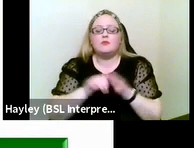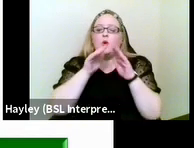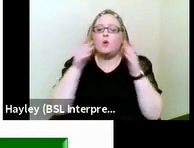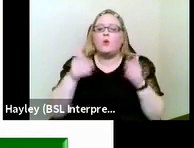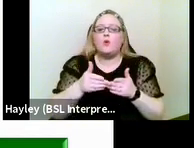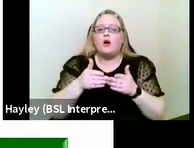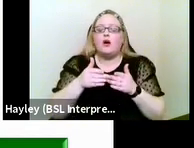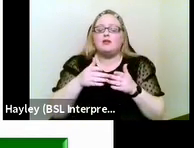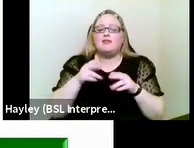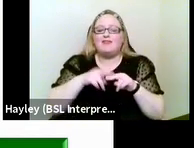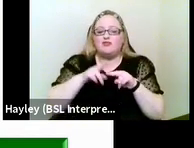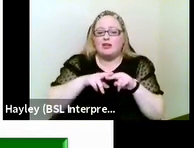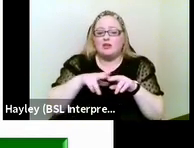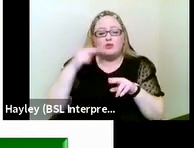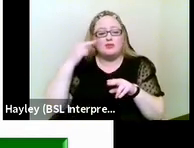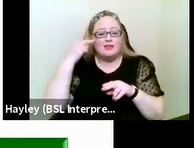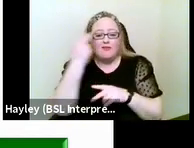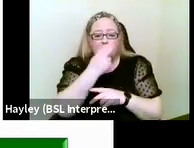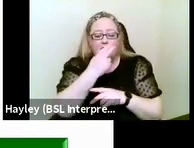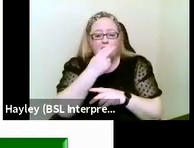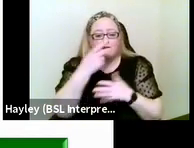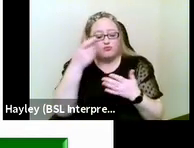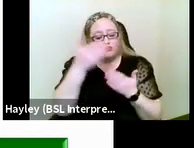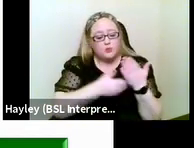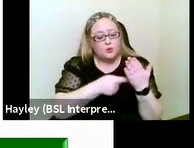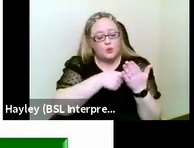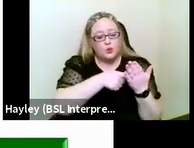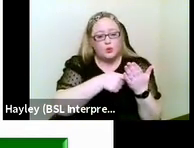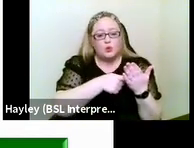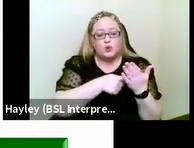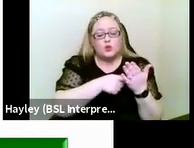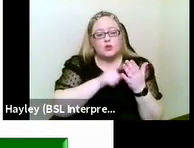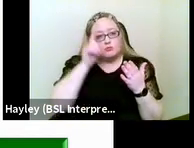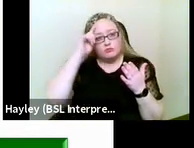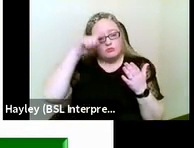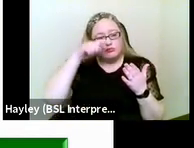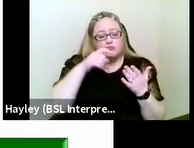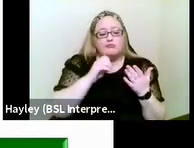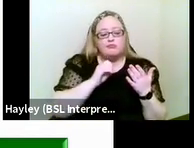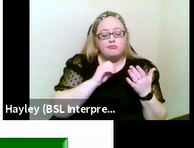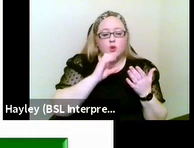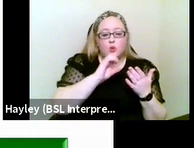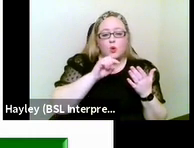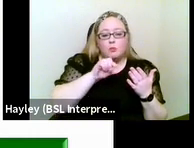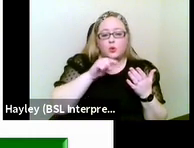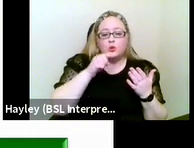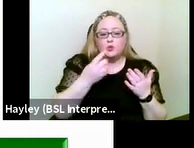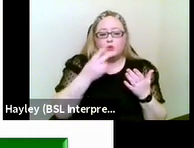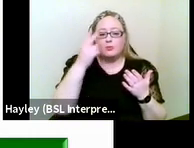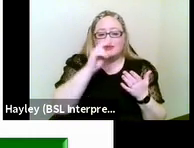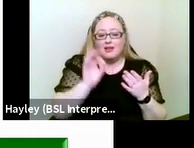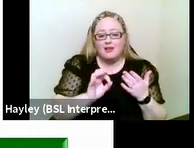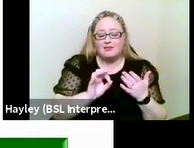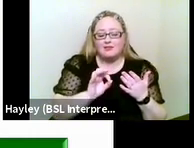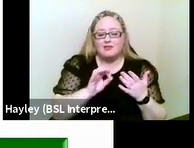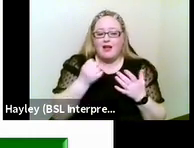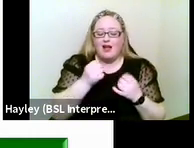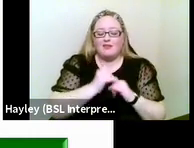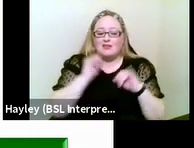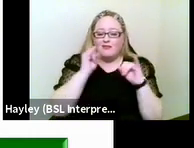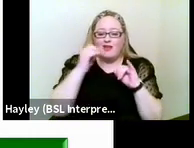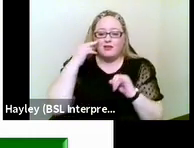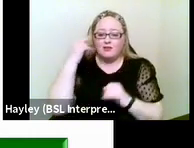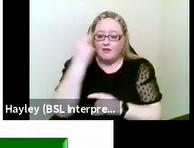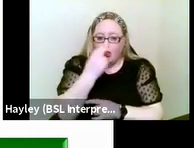People report suggests 0.2% of the population are living with what they term severe deafblindness, with